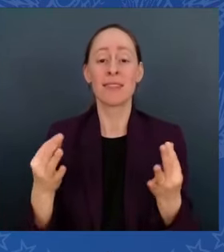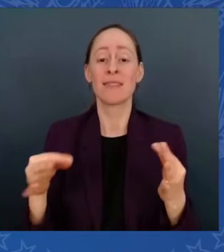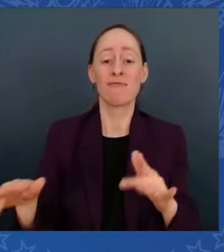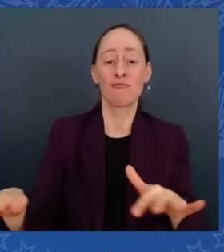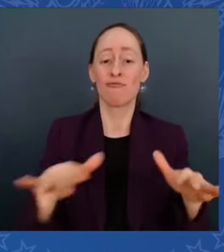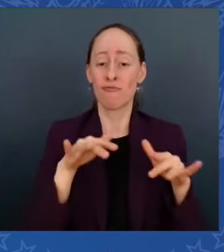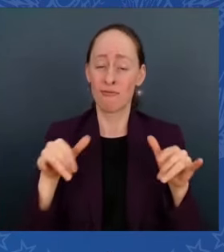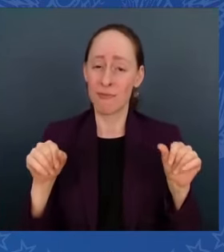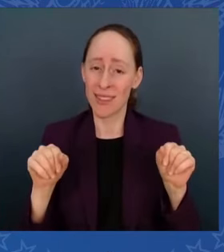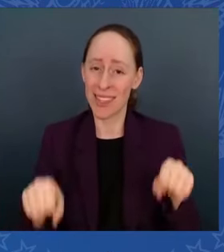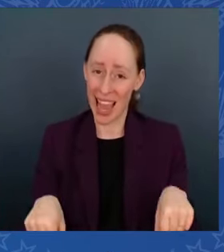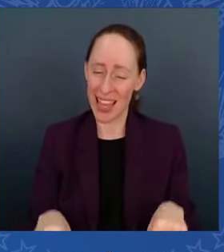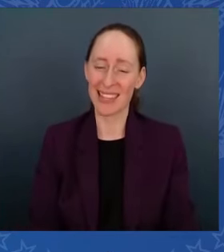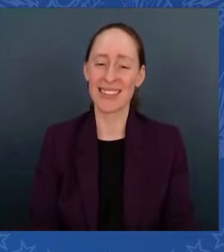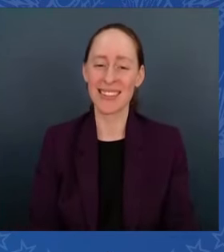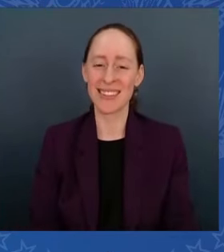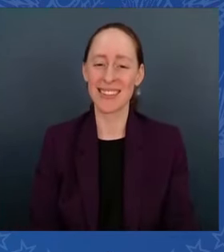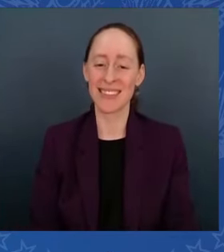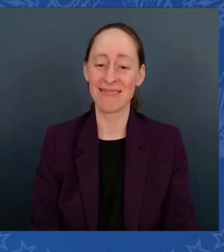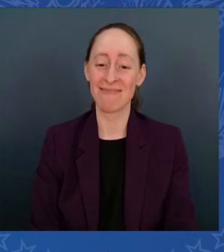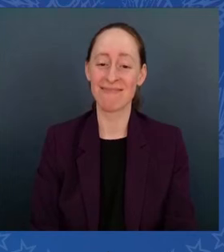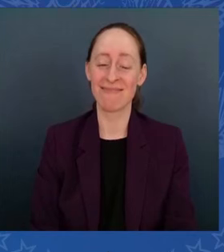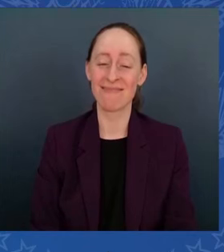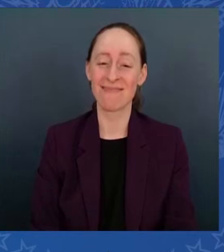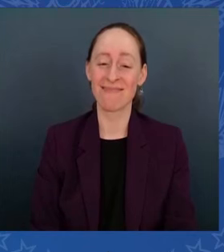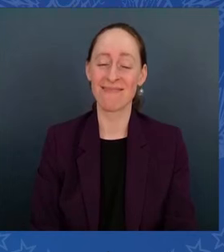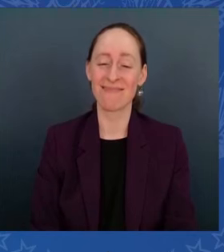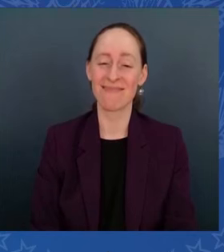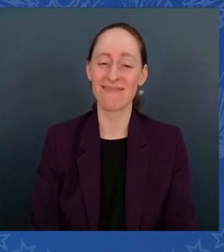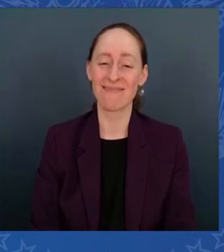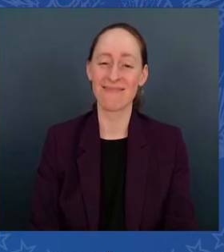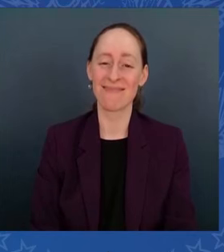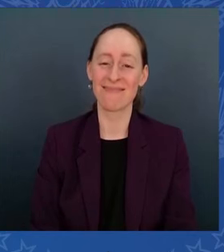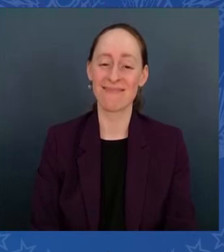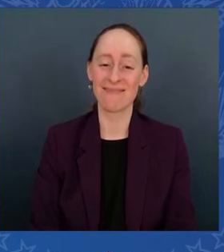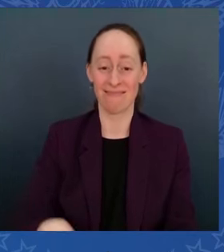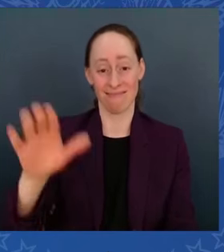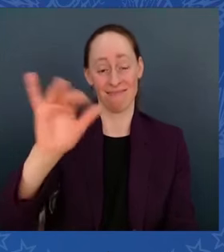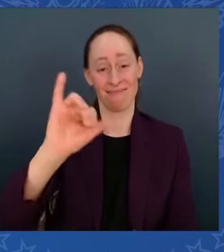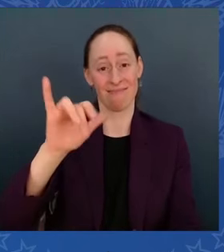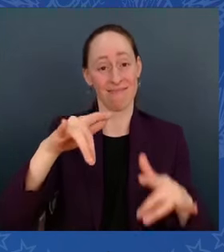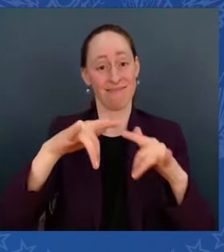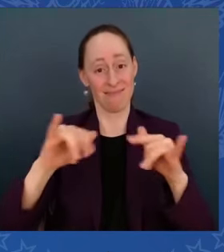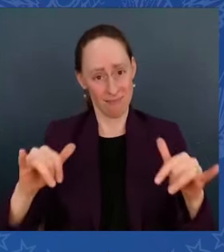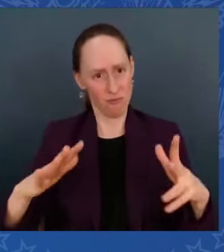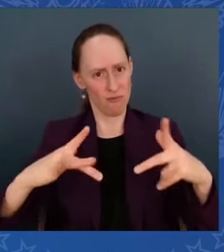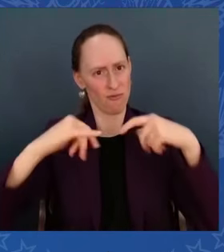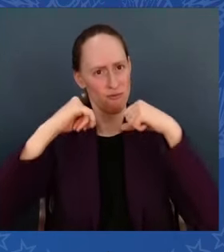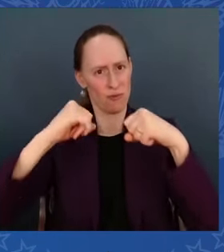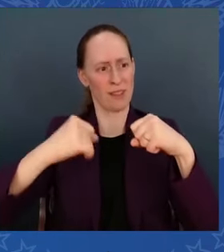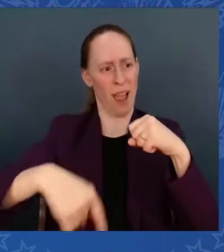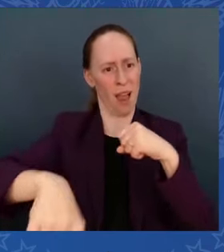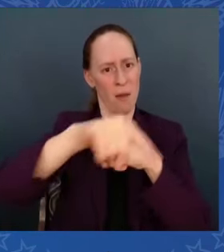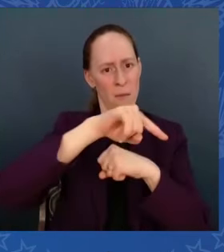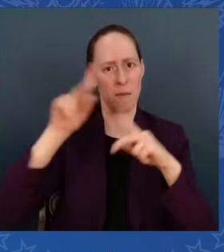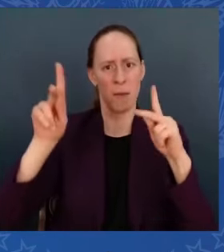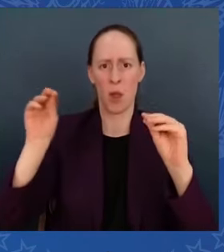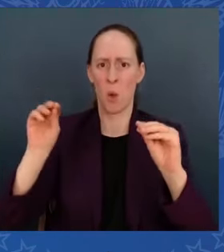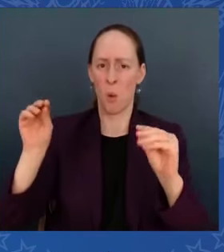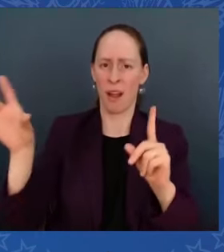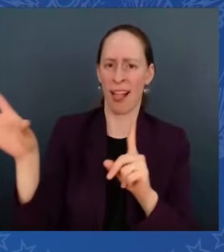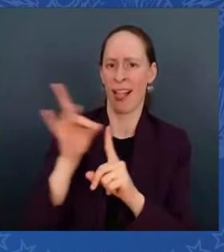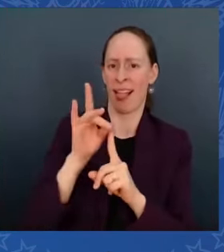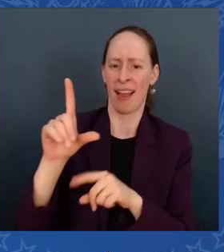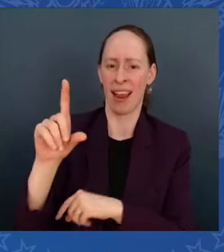And, folks, protecting — protecting people from lead pipe contamination is just one of our nation's most ambitious water